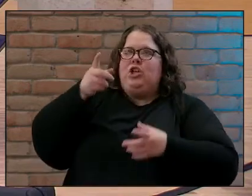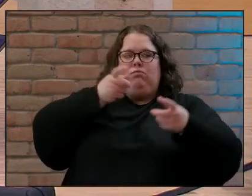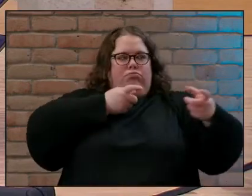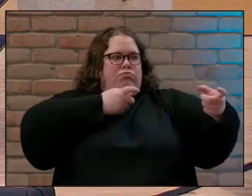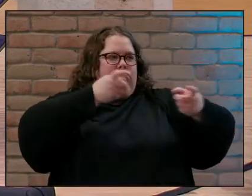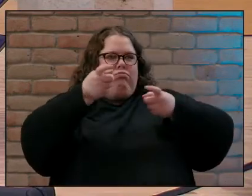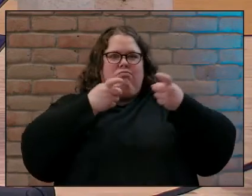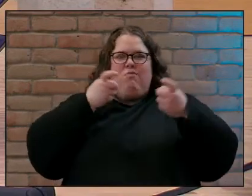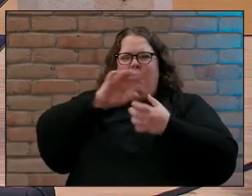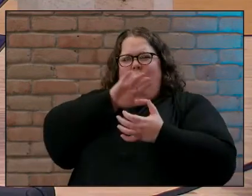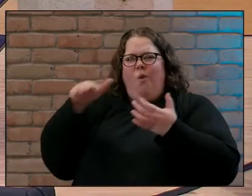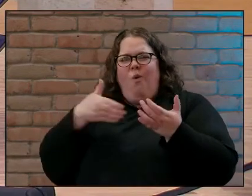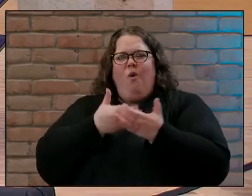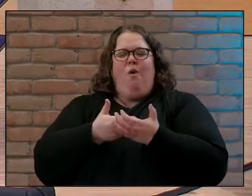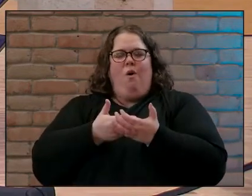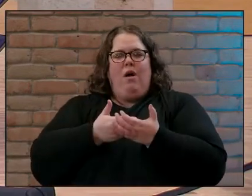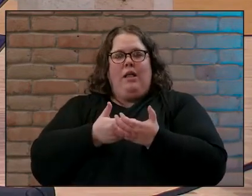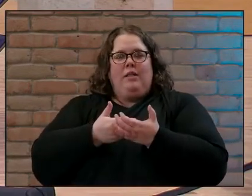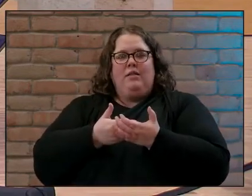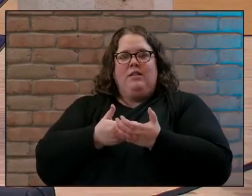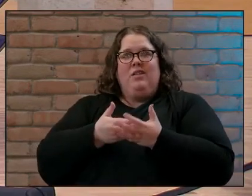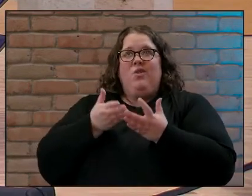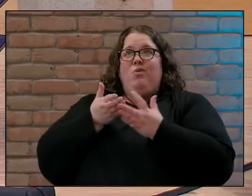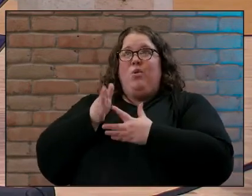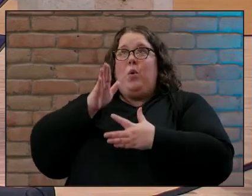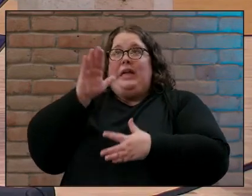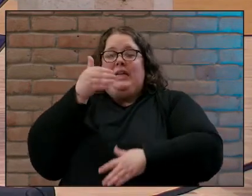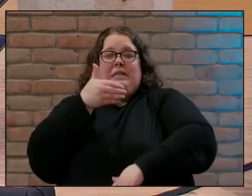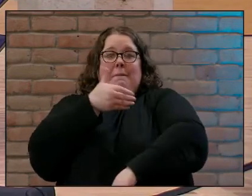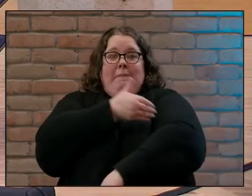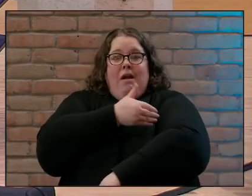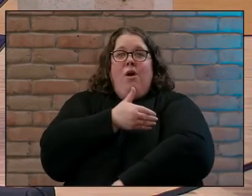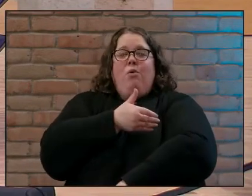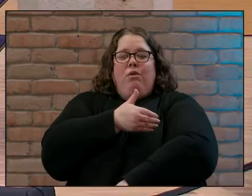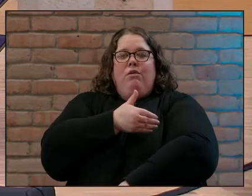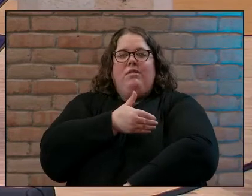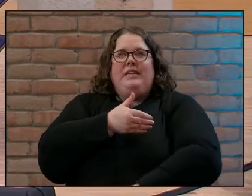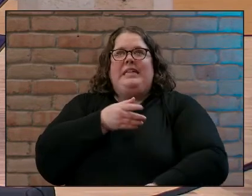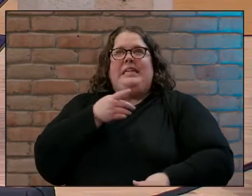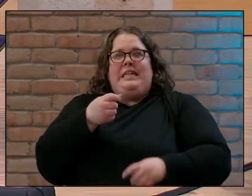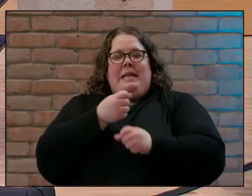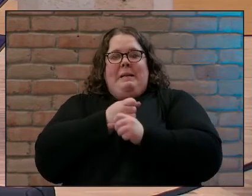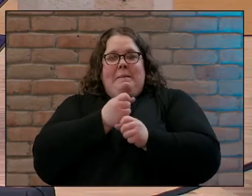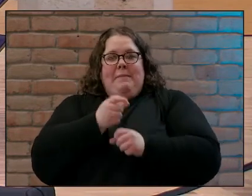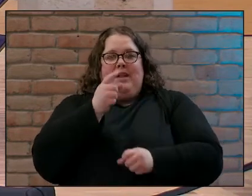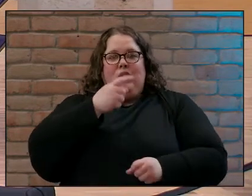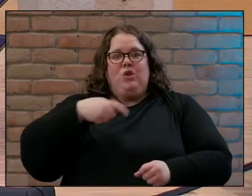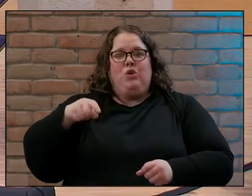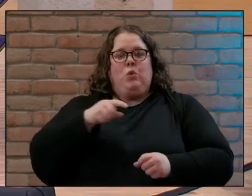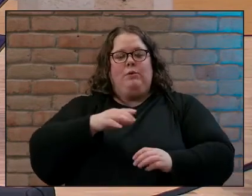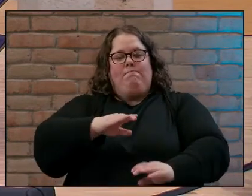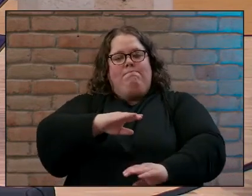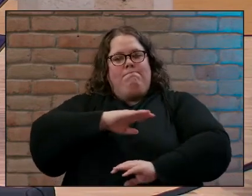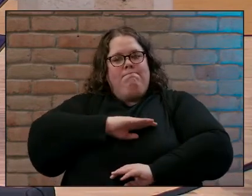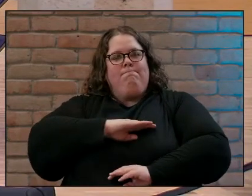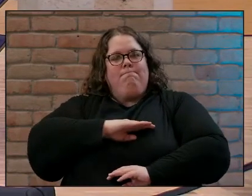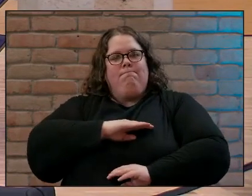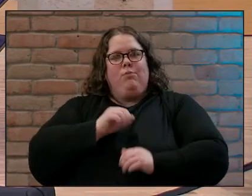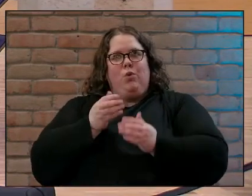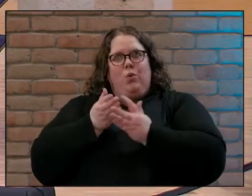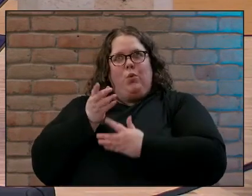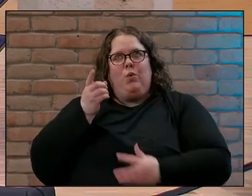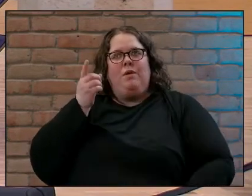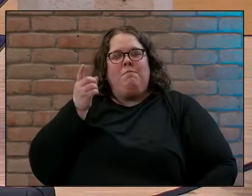all things and he is able to through his might mighty power to make you complete in him and that is what you are